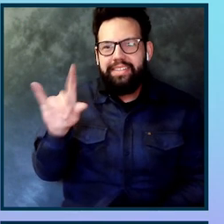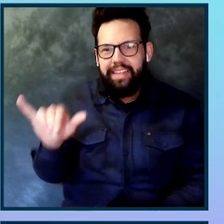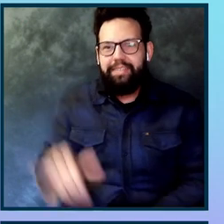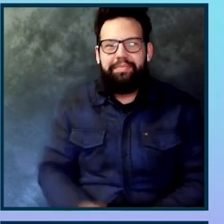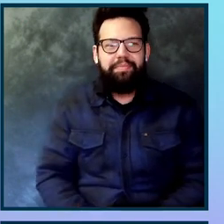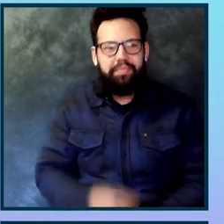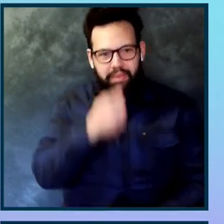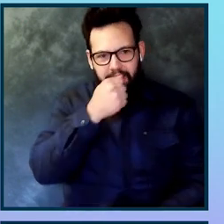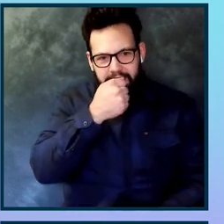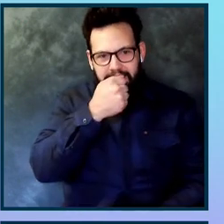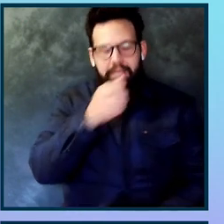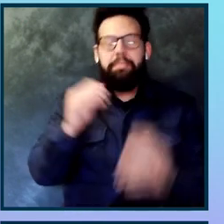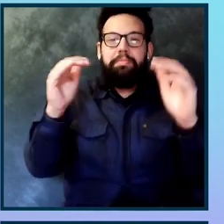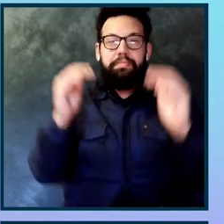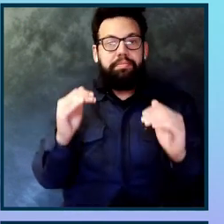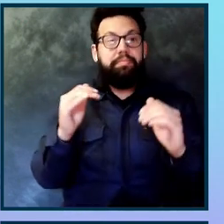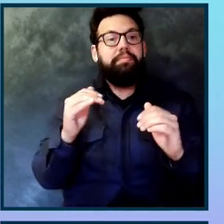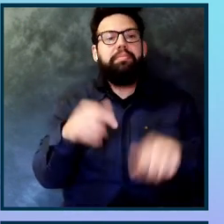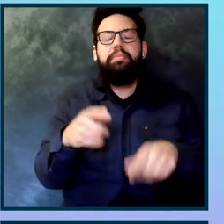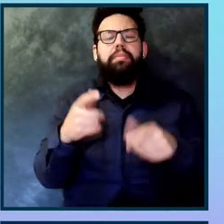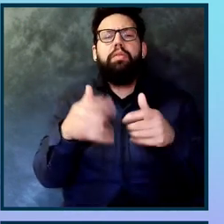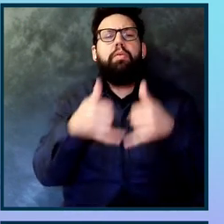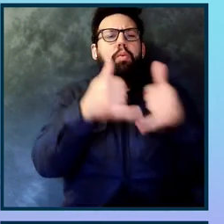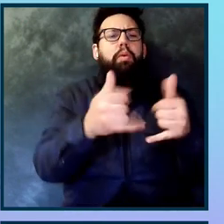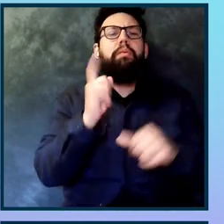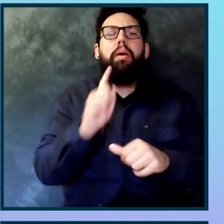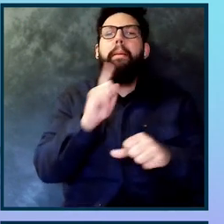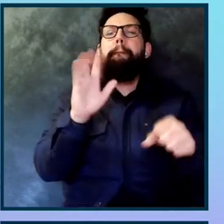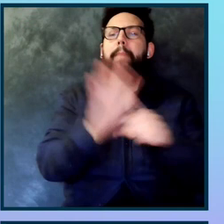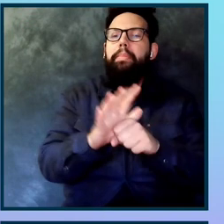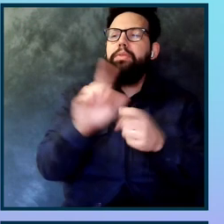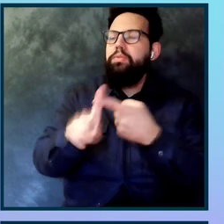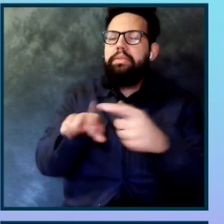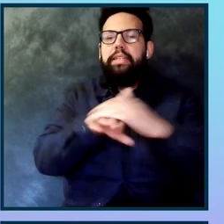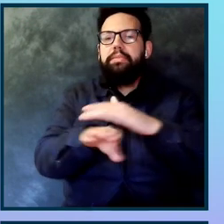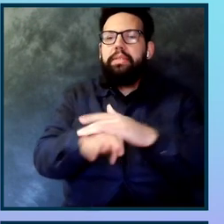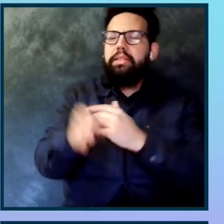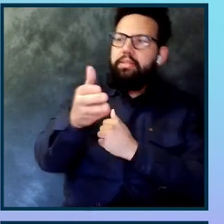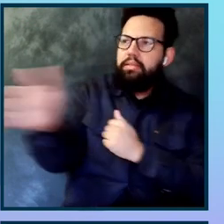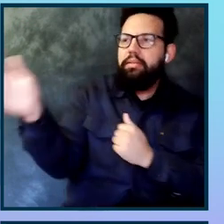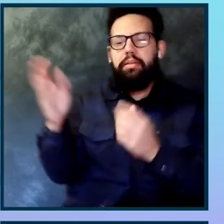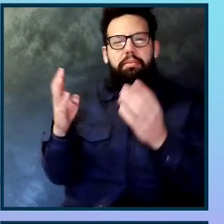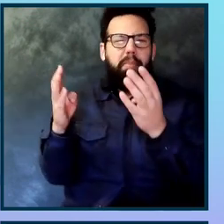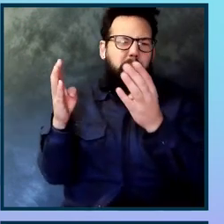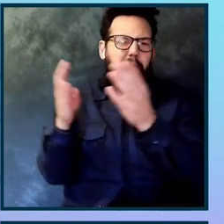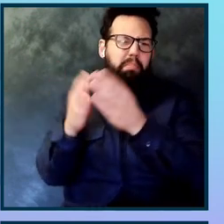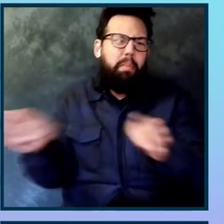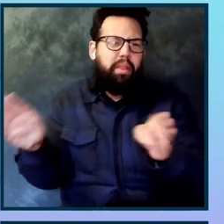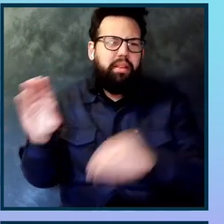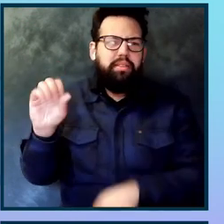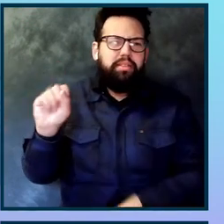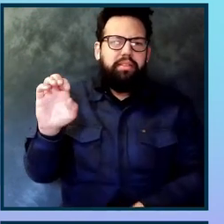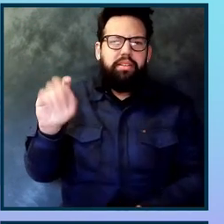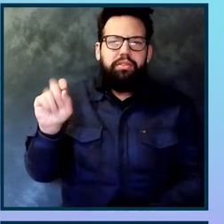The next award is commitment to accessibility in the public sector. We've had administration changes. We've